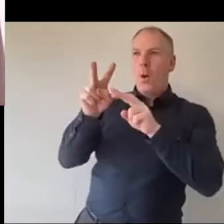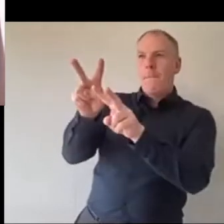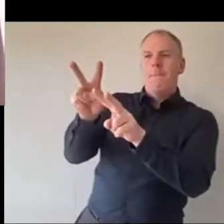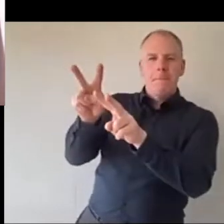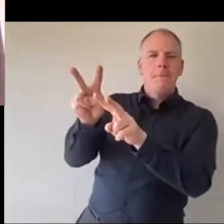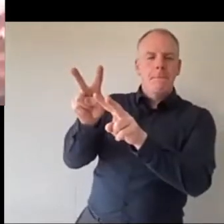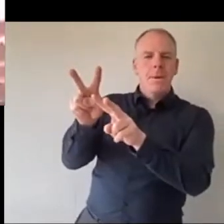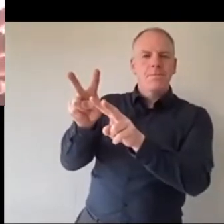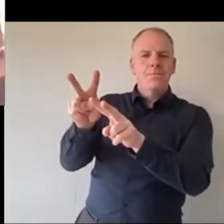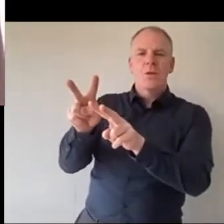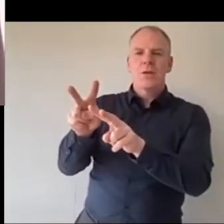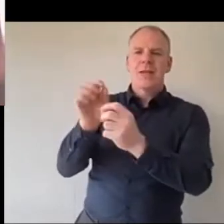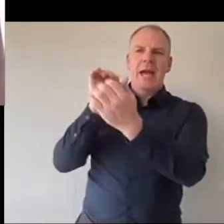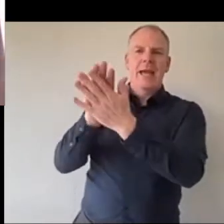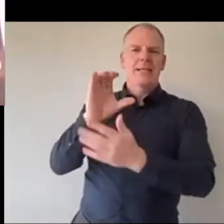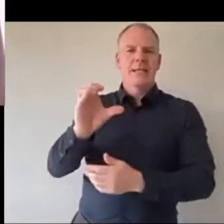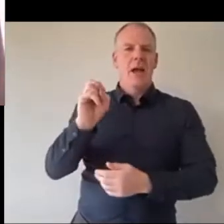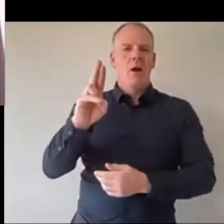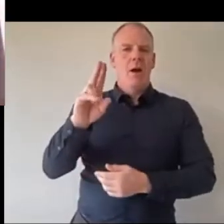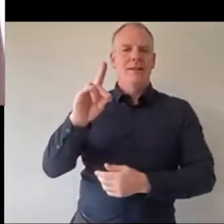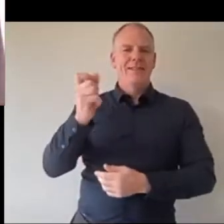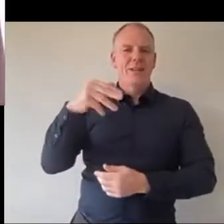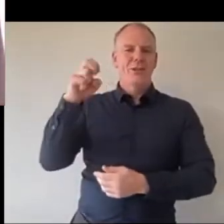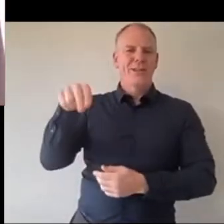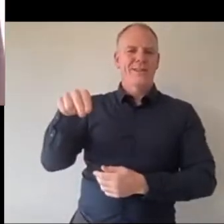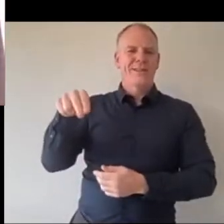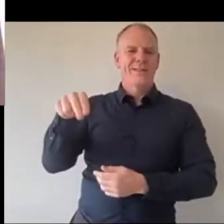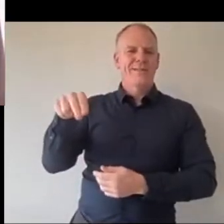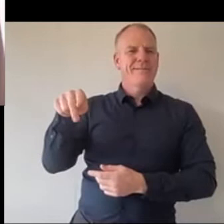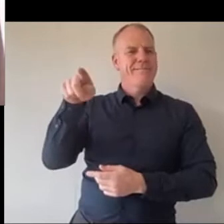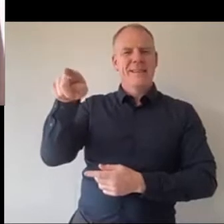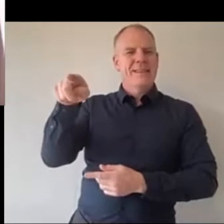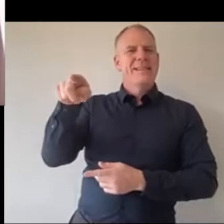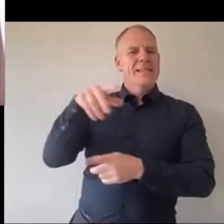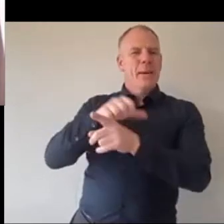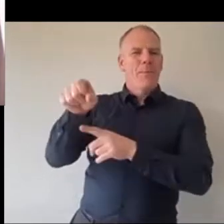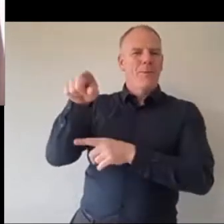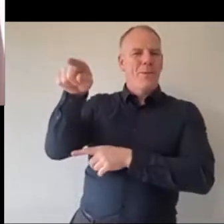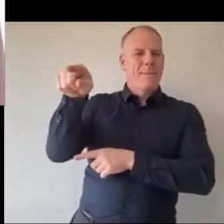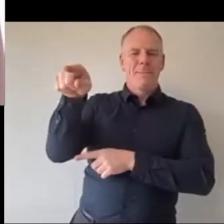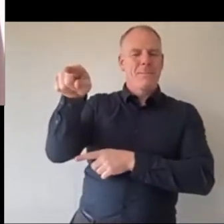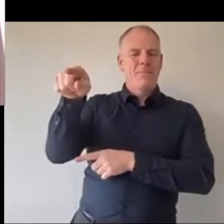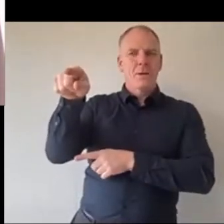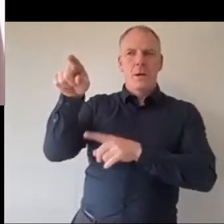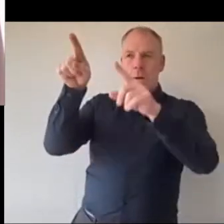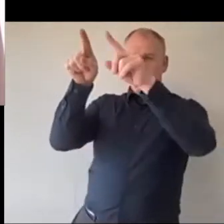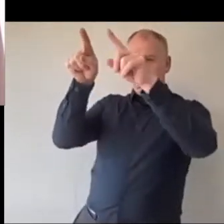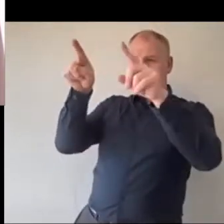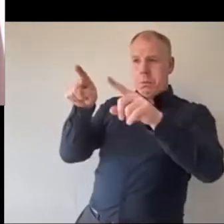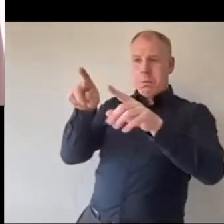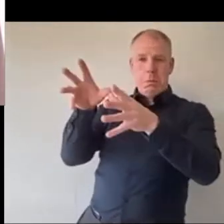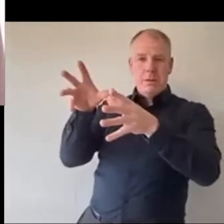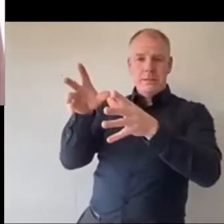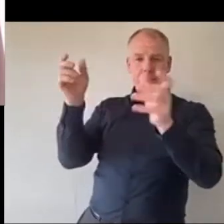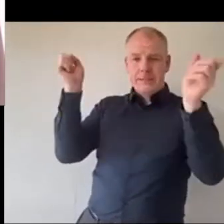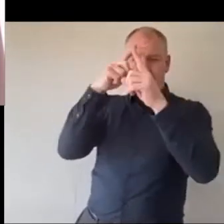against their Kardashians but they've created a kind of a form of something that has made this really deeply difficult and